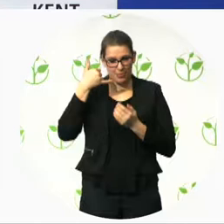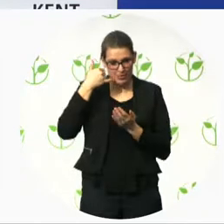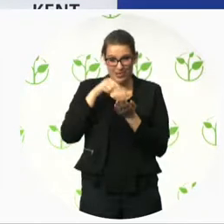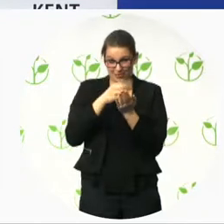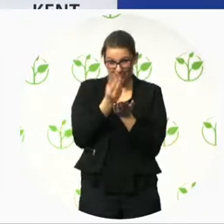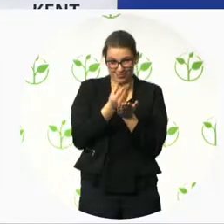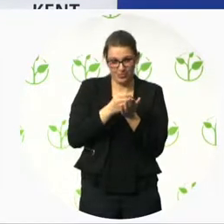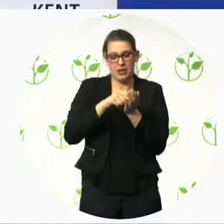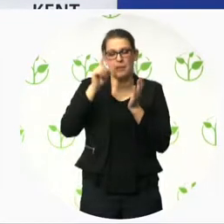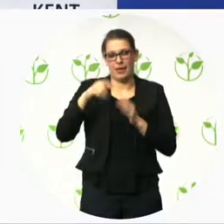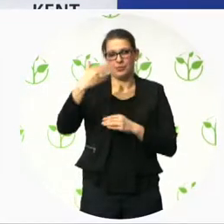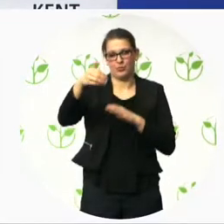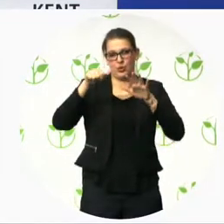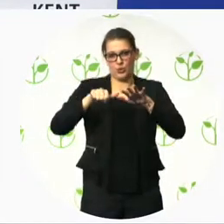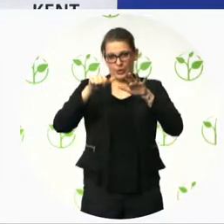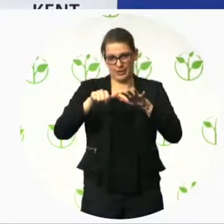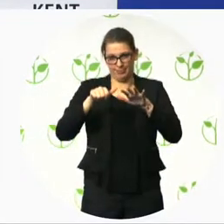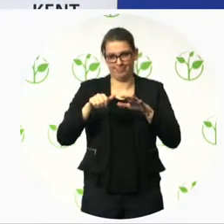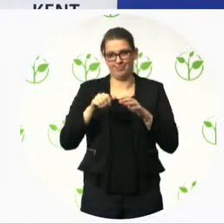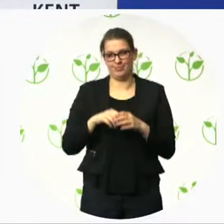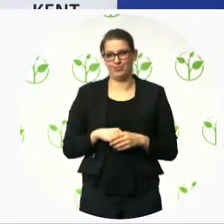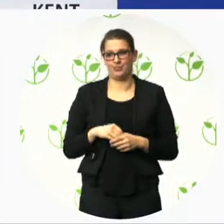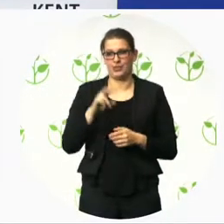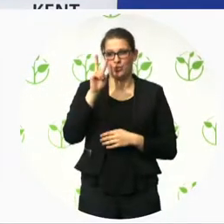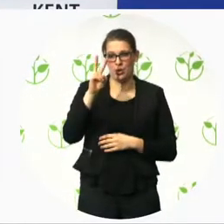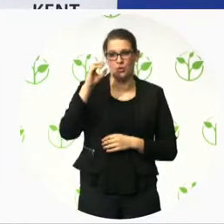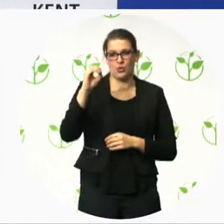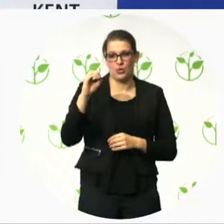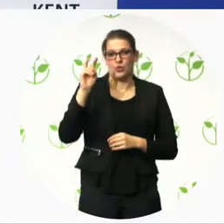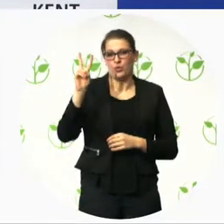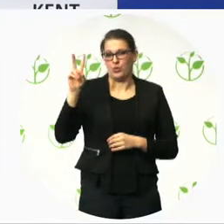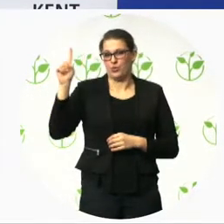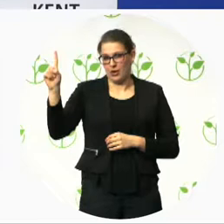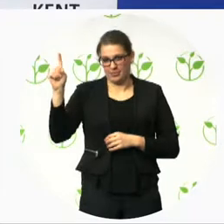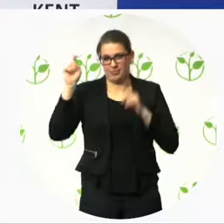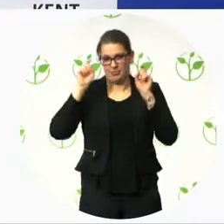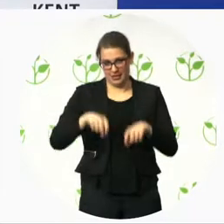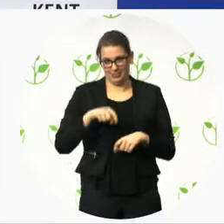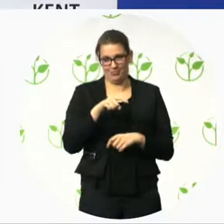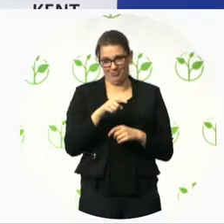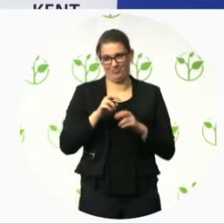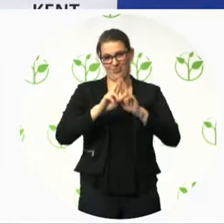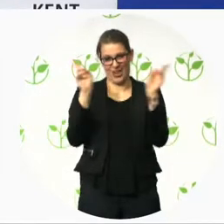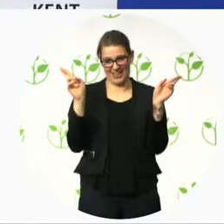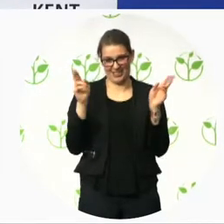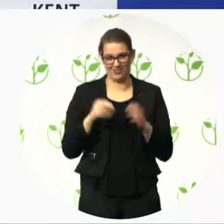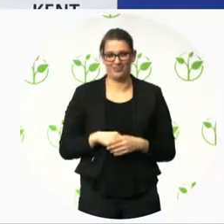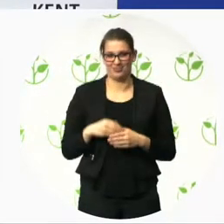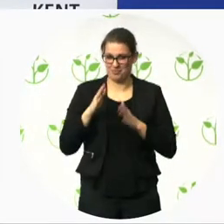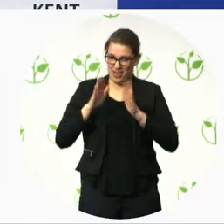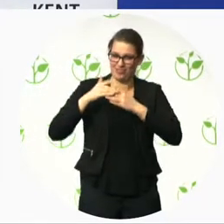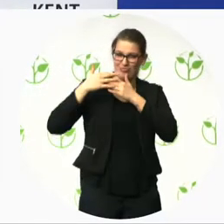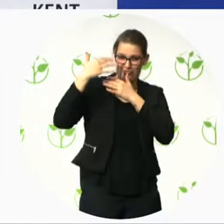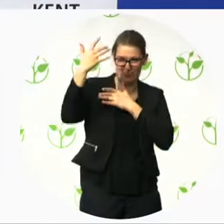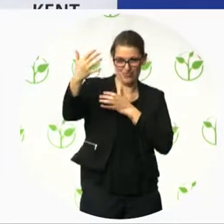The providers of information and services rely increasingly on the internet. They provide a wide range of information